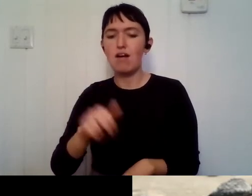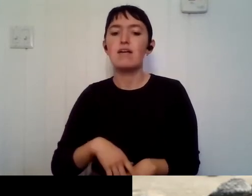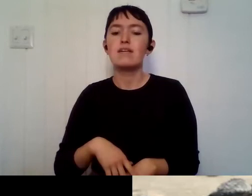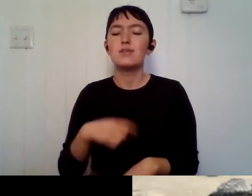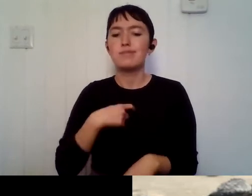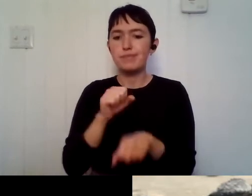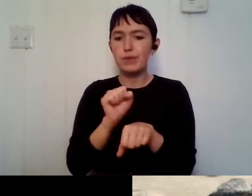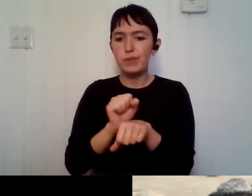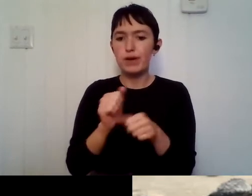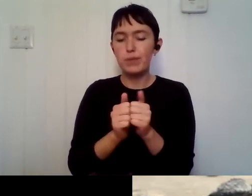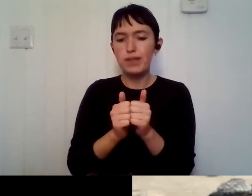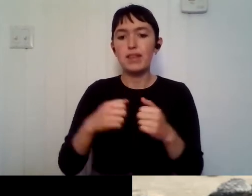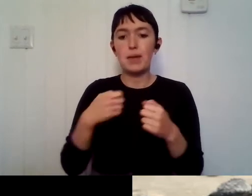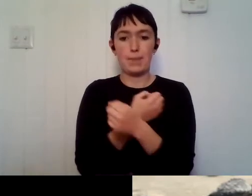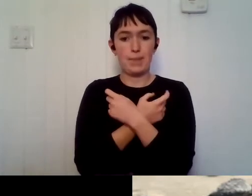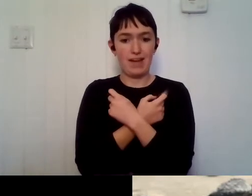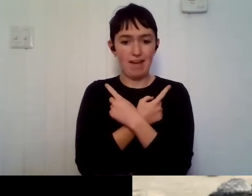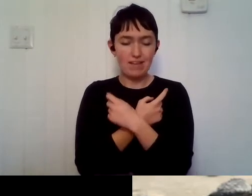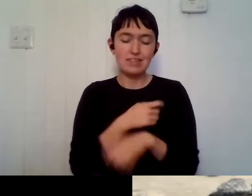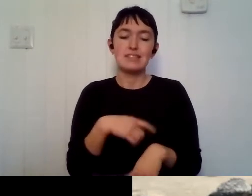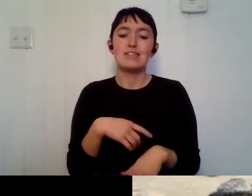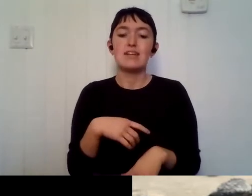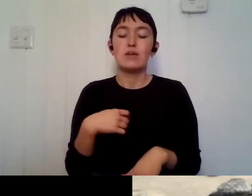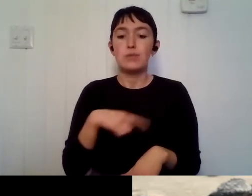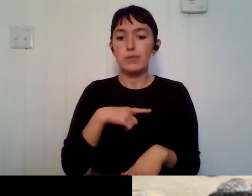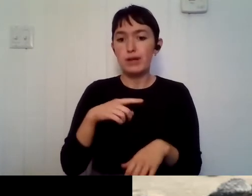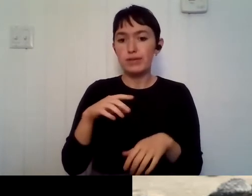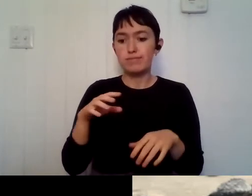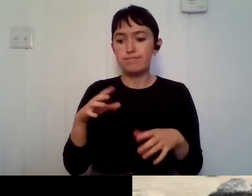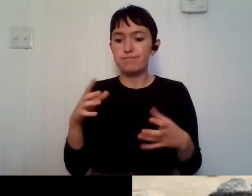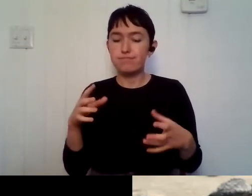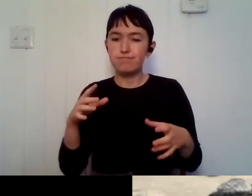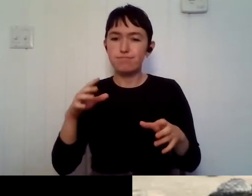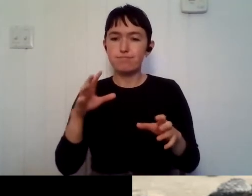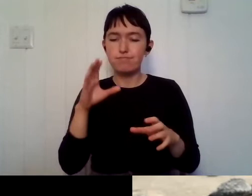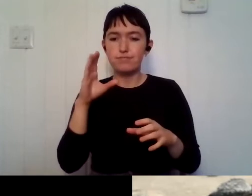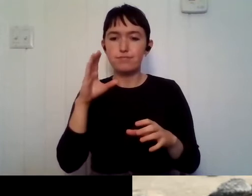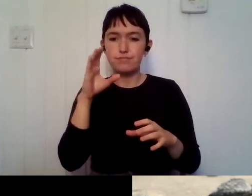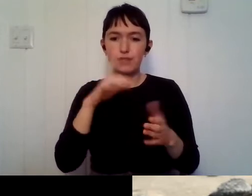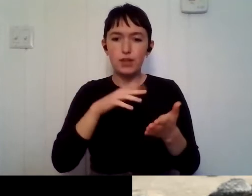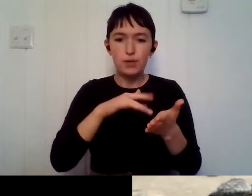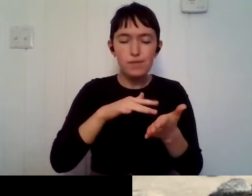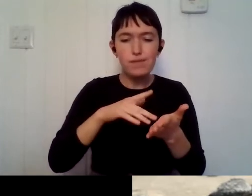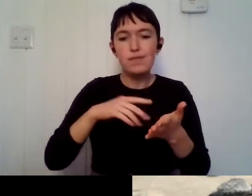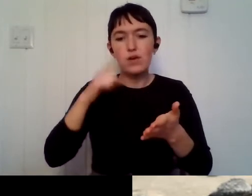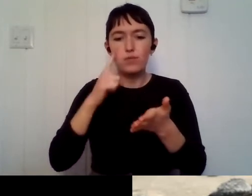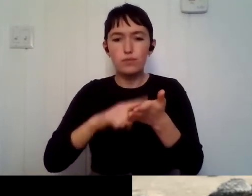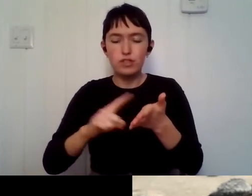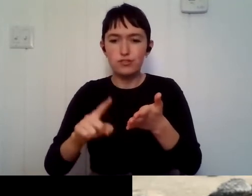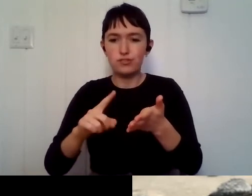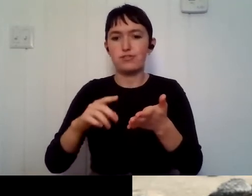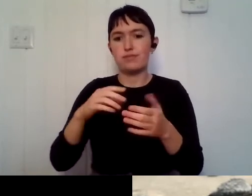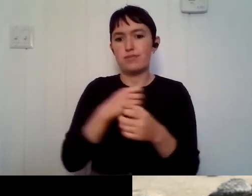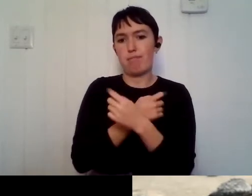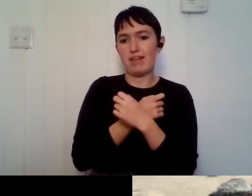bats. Um, we were doing a diversity and abundance study looking to see what bats were inhabiting the areas of the